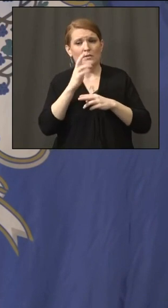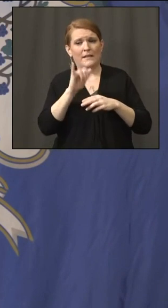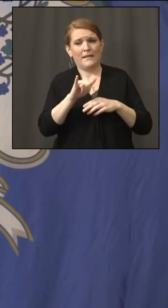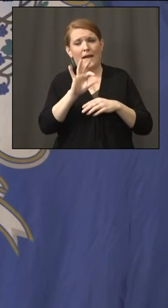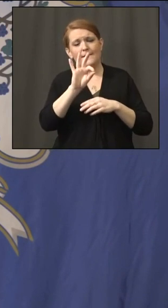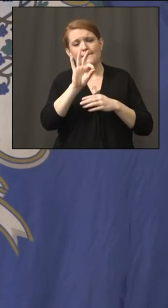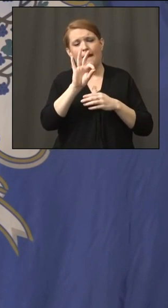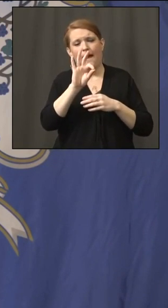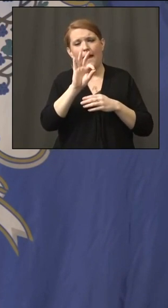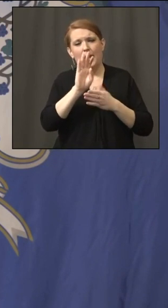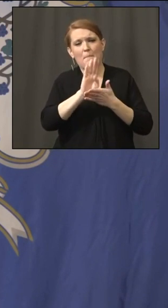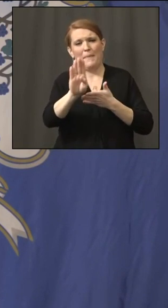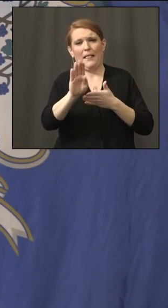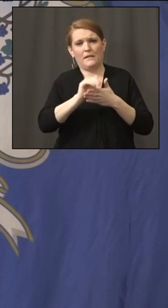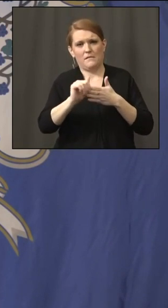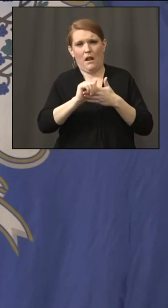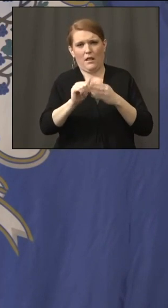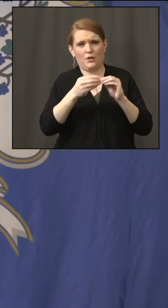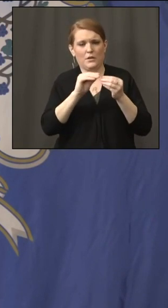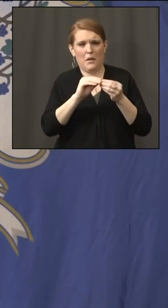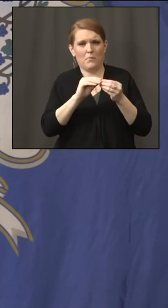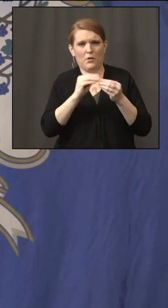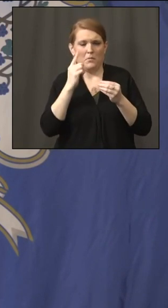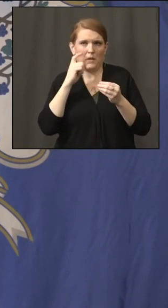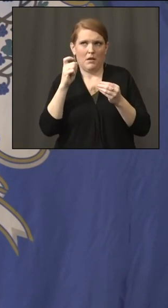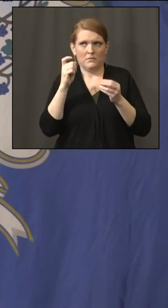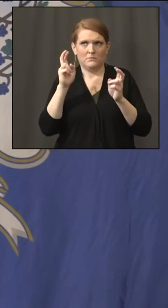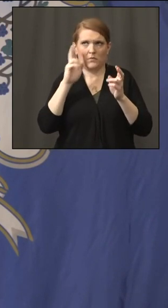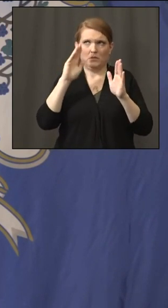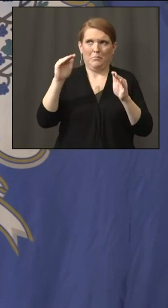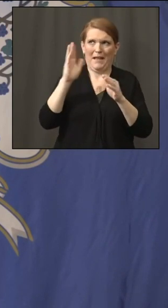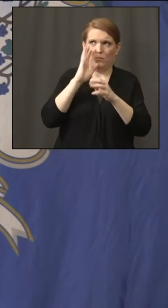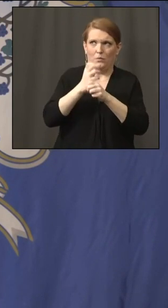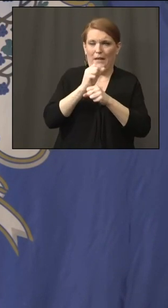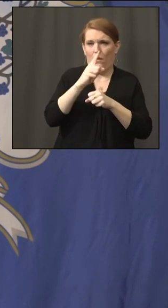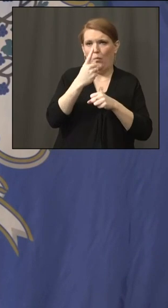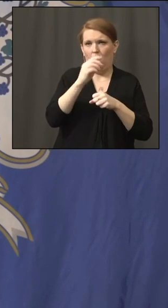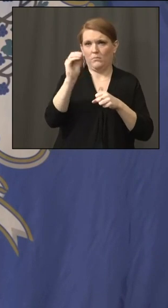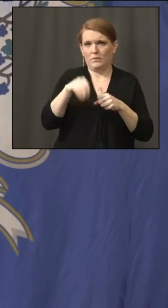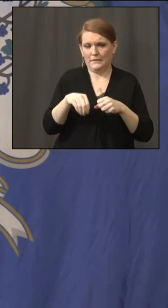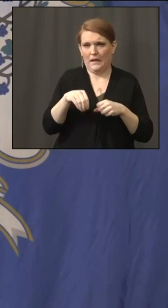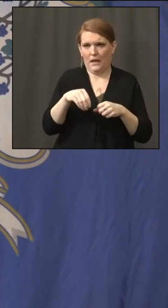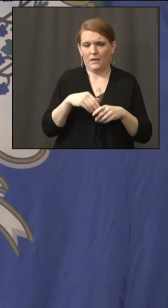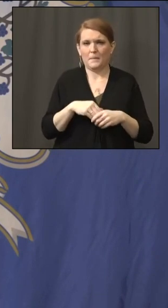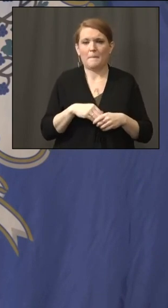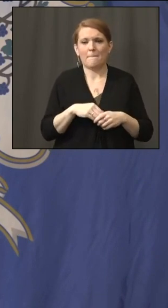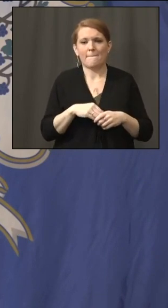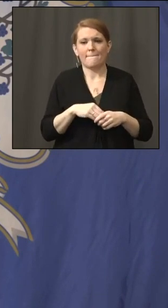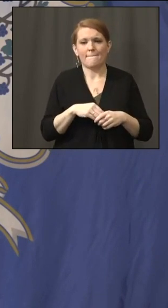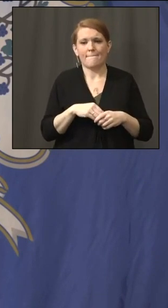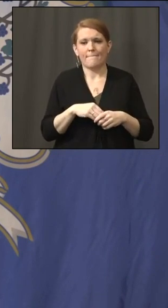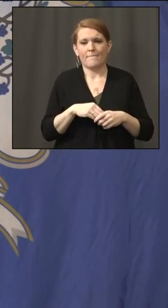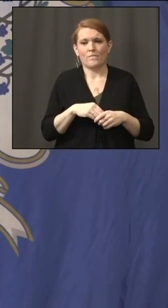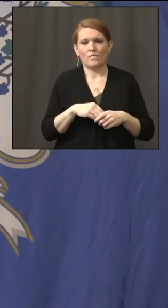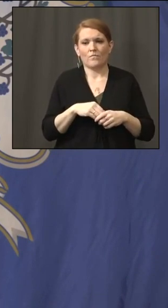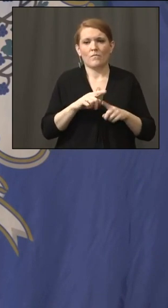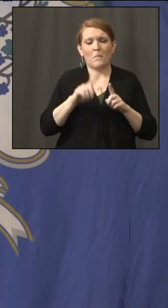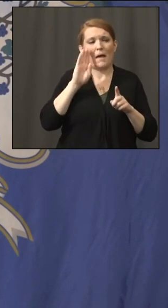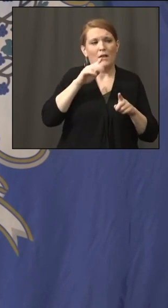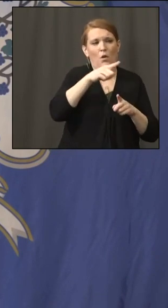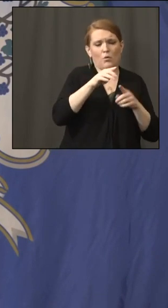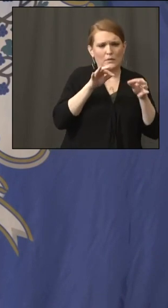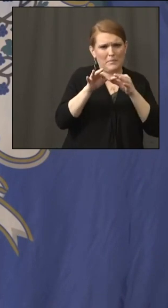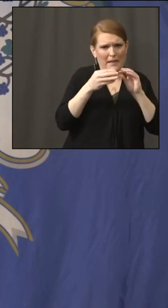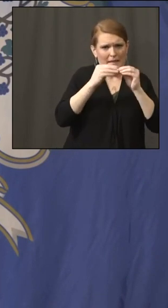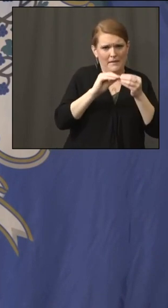dollar number. I know you had a couple of ways of presenting it earlier, direct and indirect. But